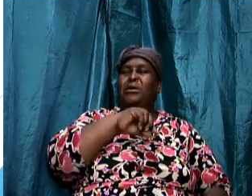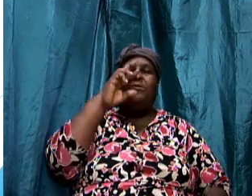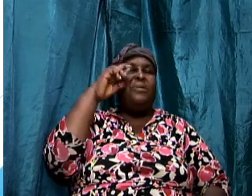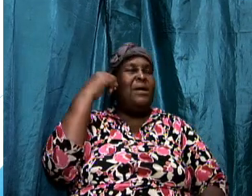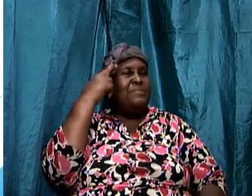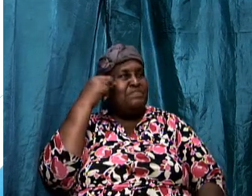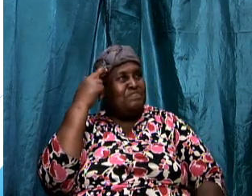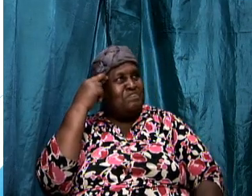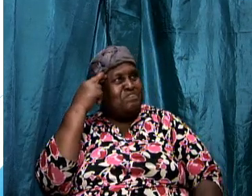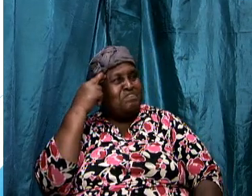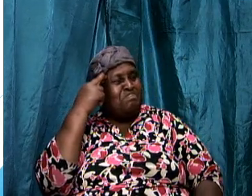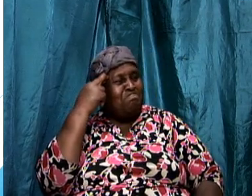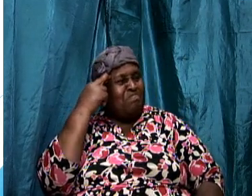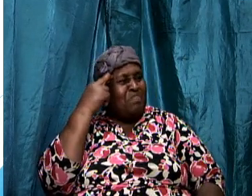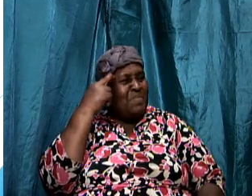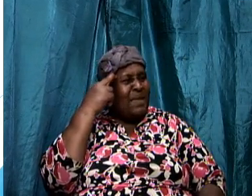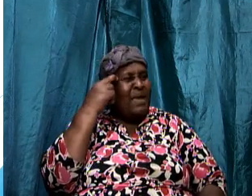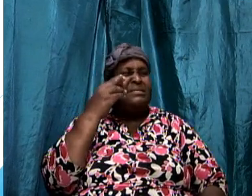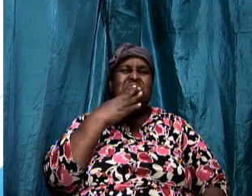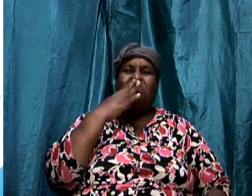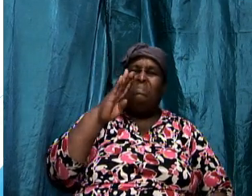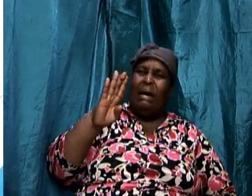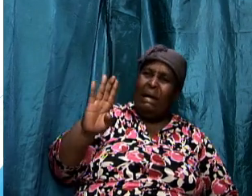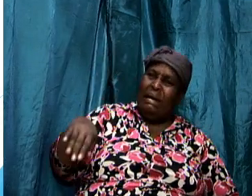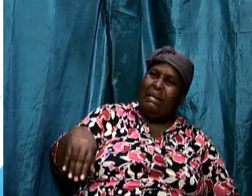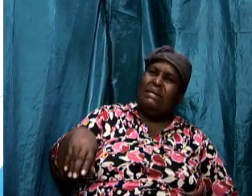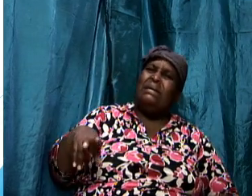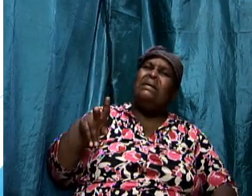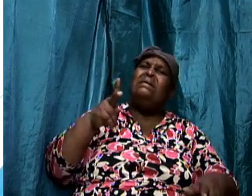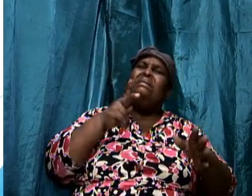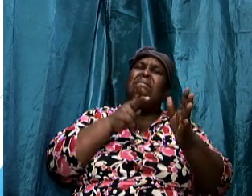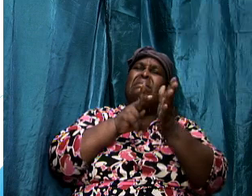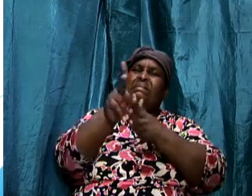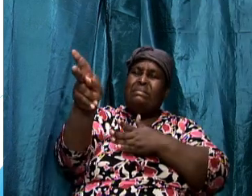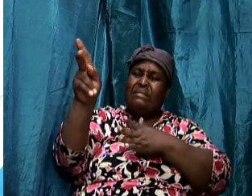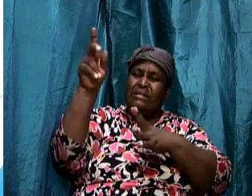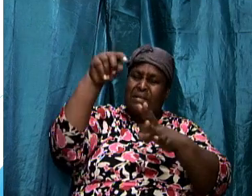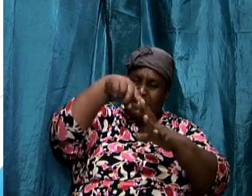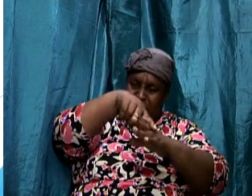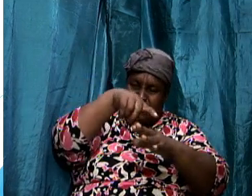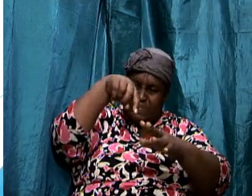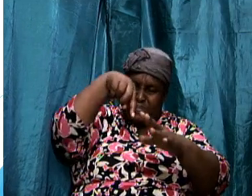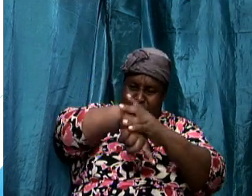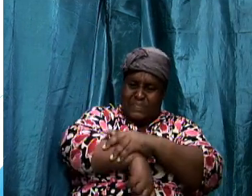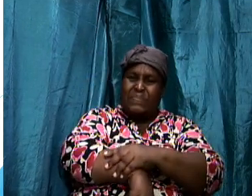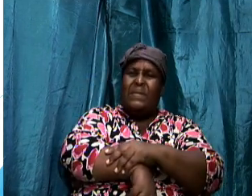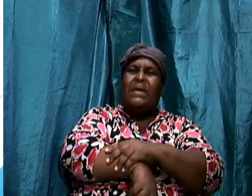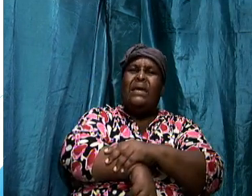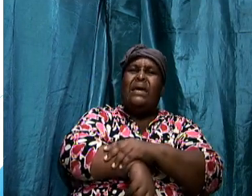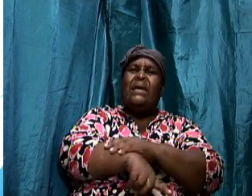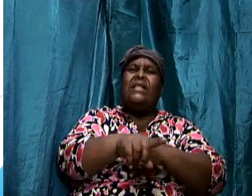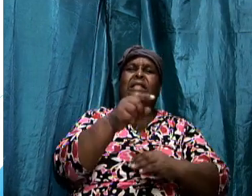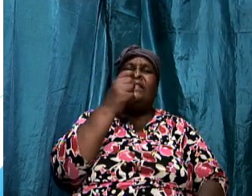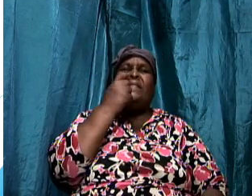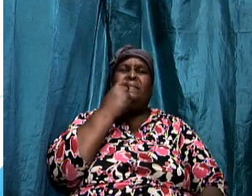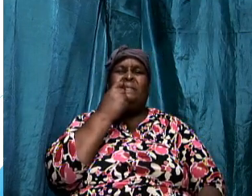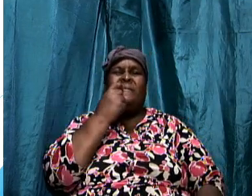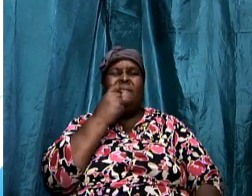intense it is deep it is bitter